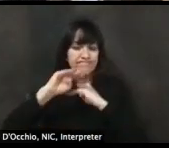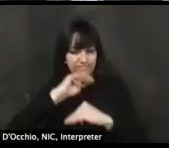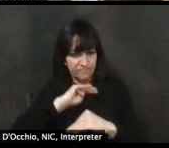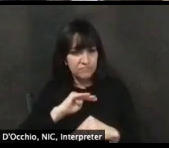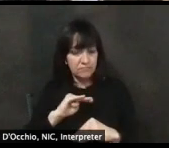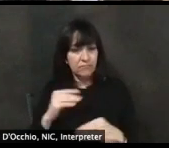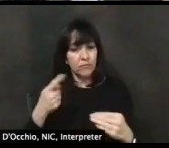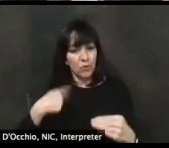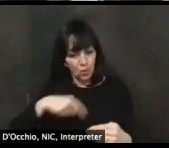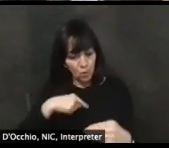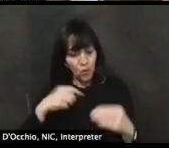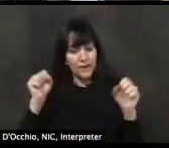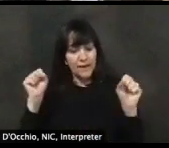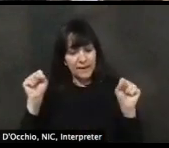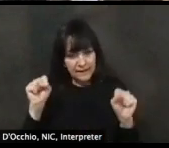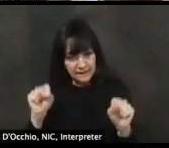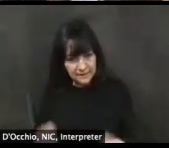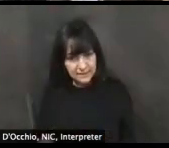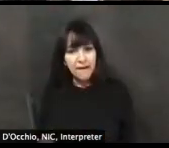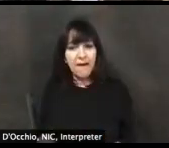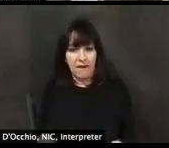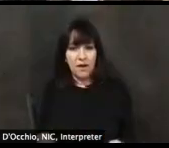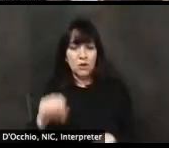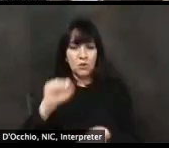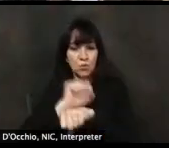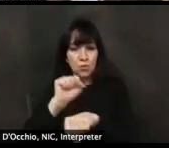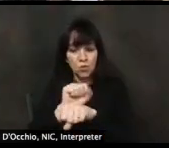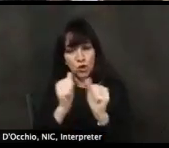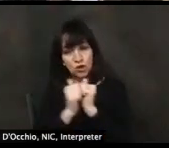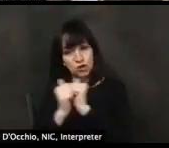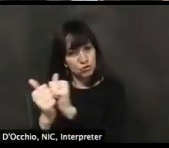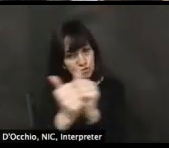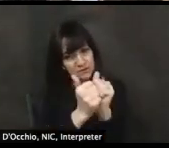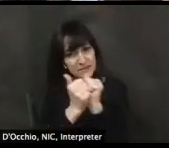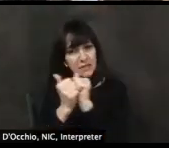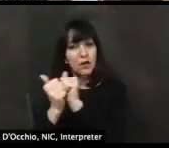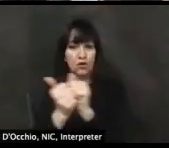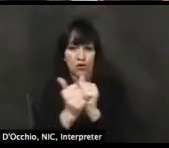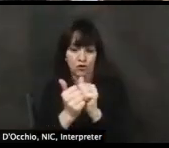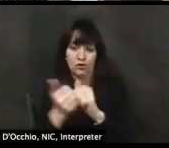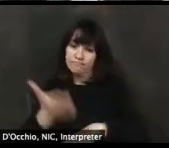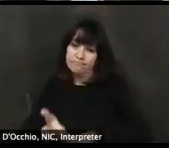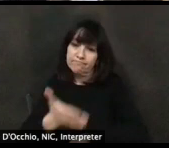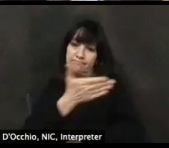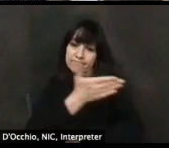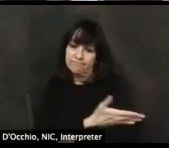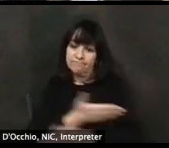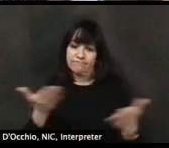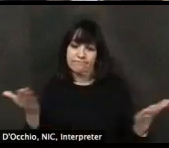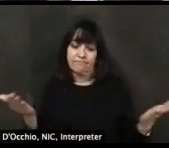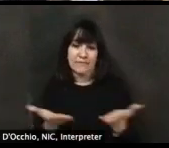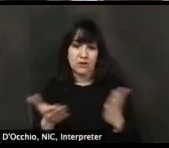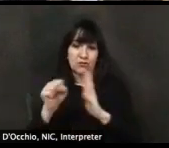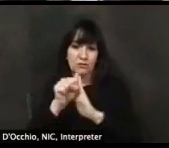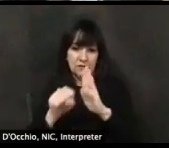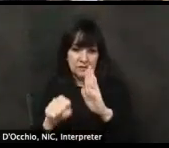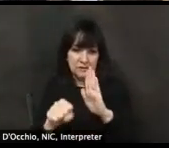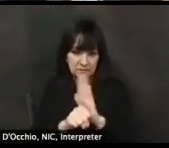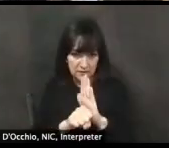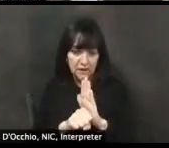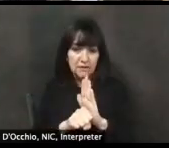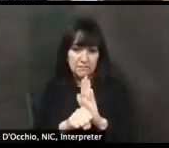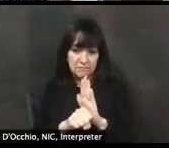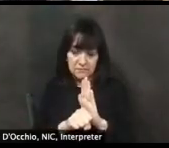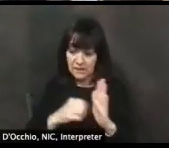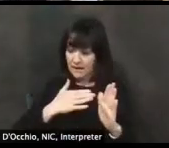as Delawareans work together to make this difference. And again, on behalf of governor Carney's team, all the